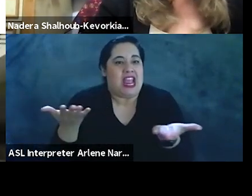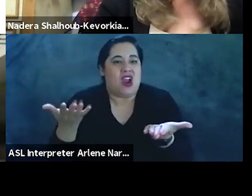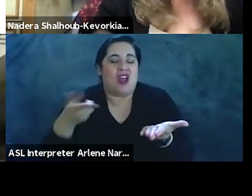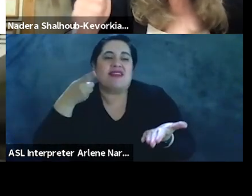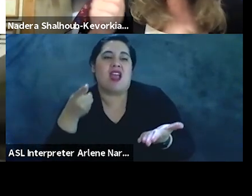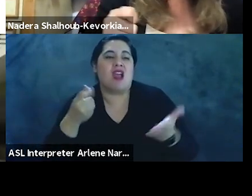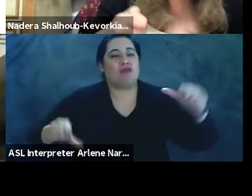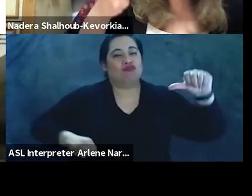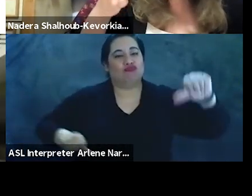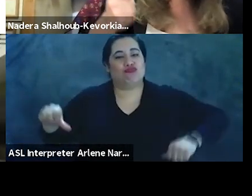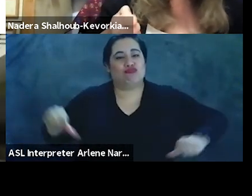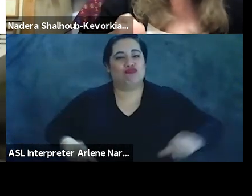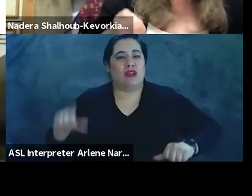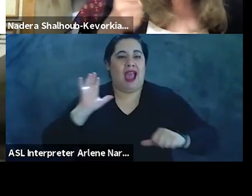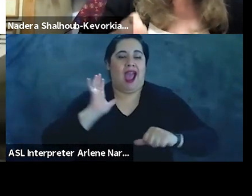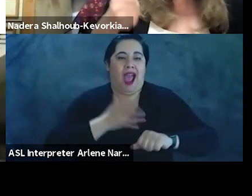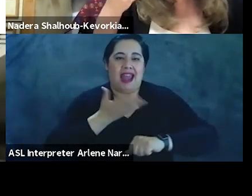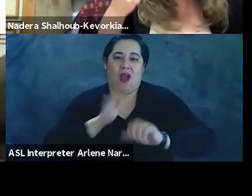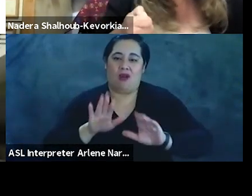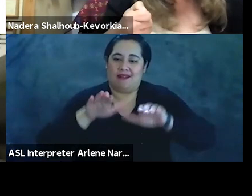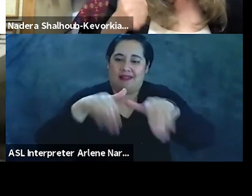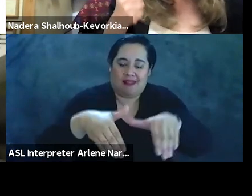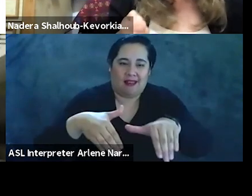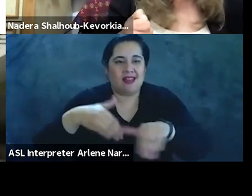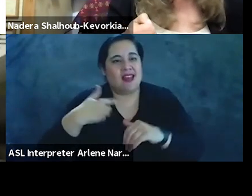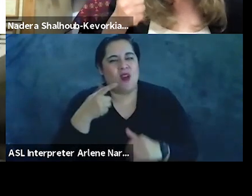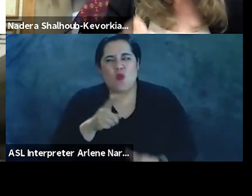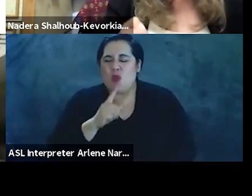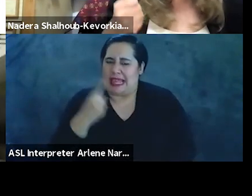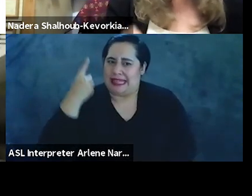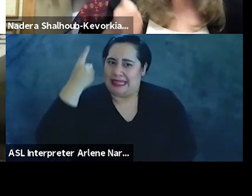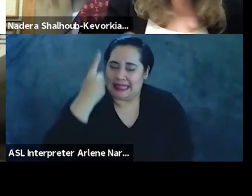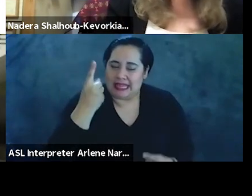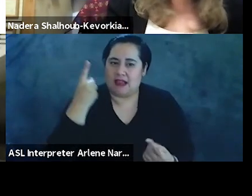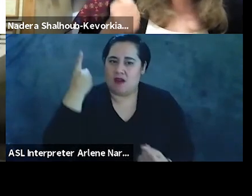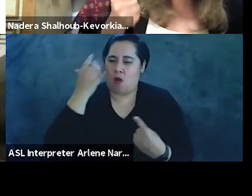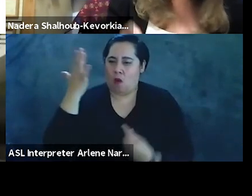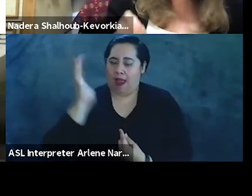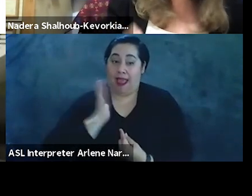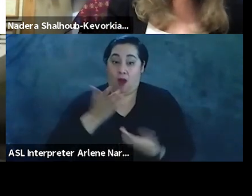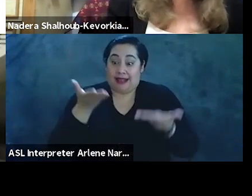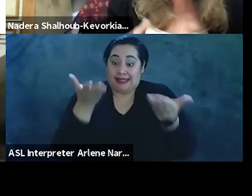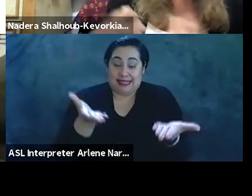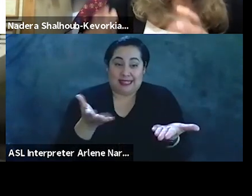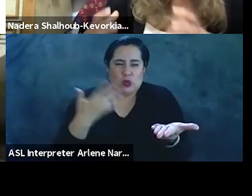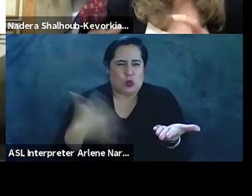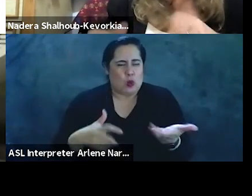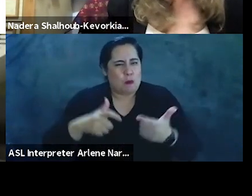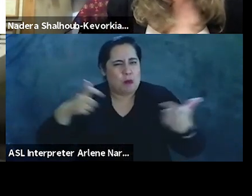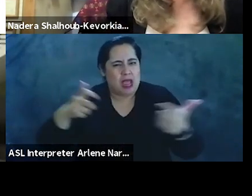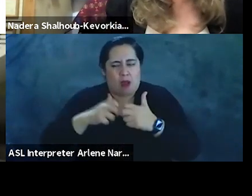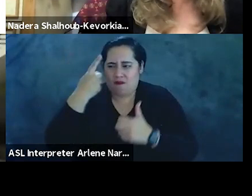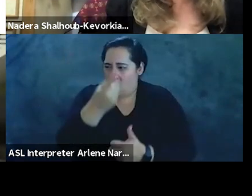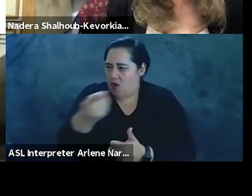graveyard. And I think this is a time to really think and wonder why our existence is a major problem for